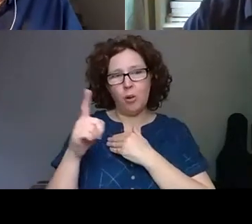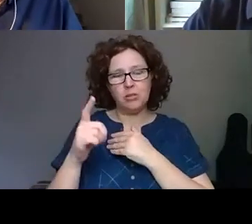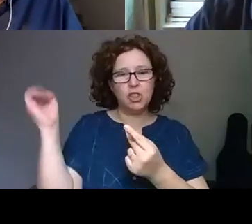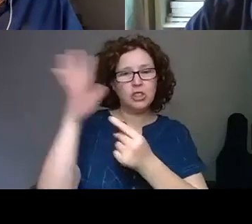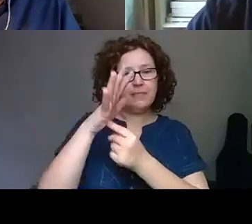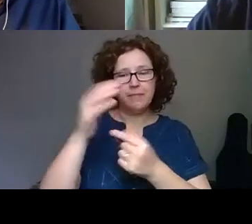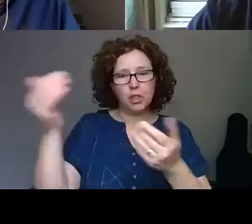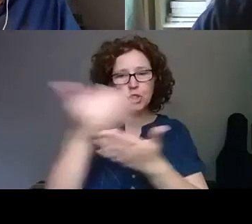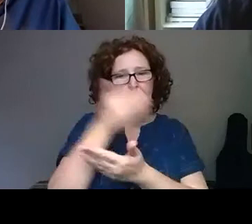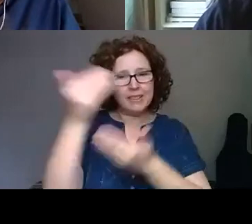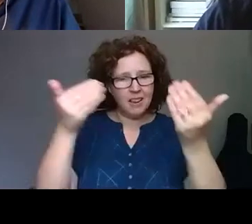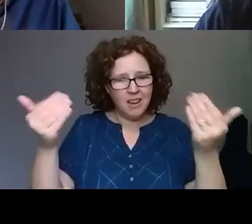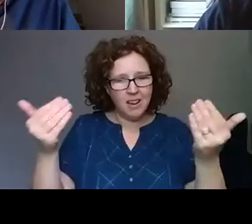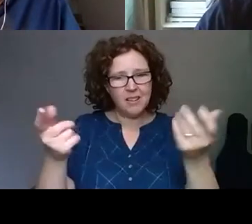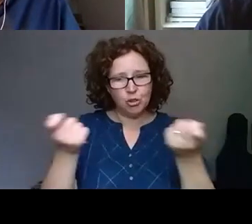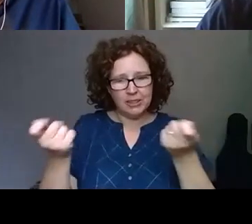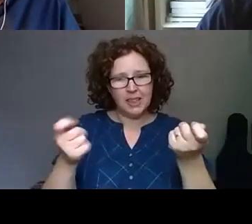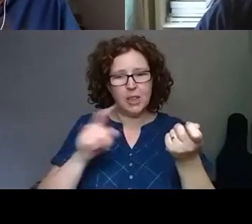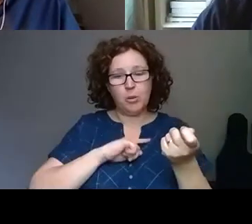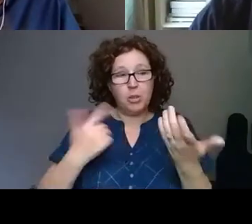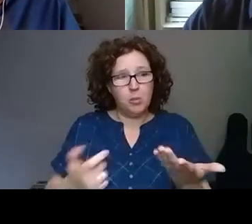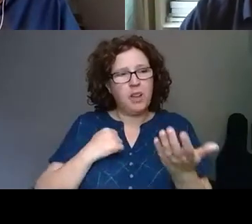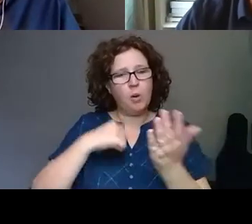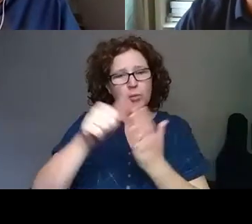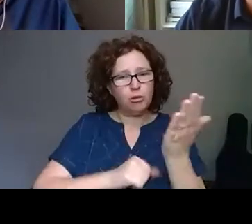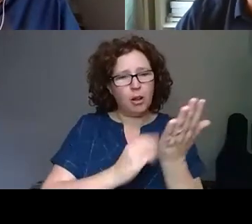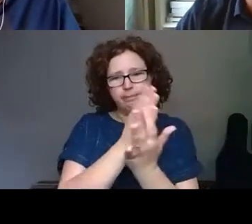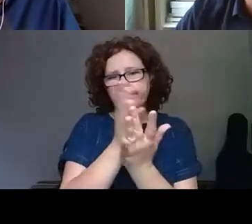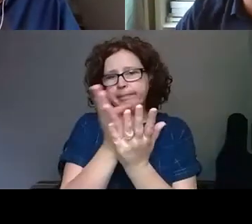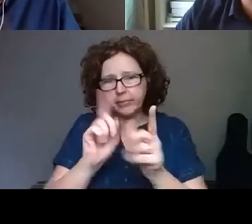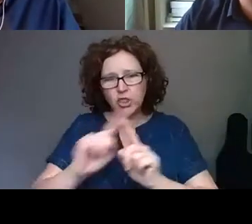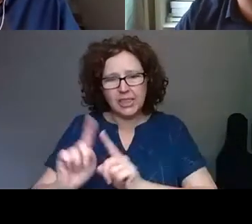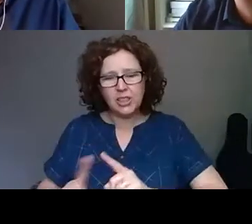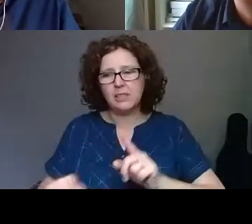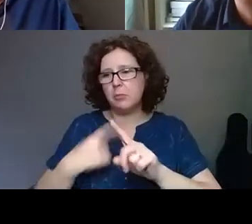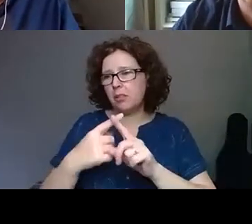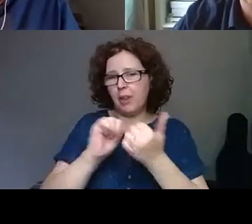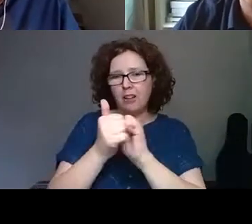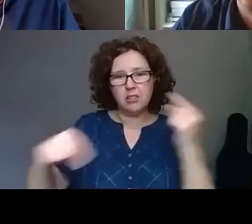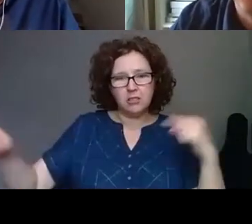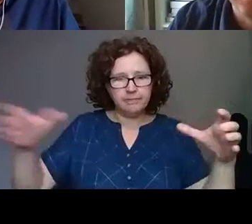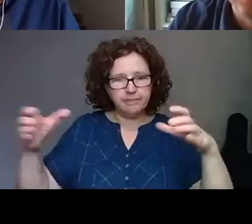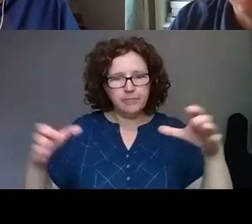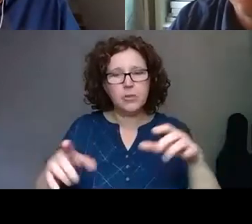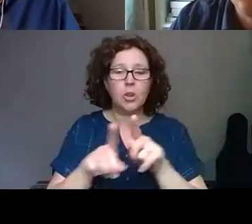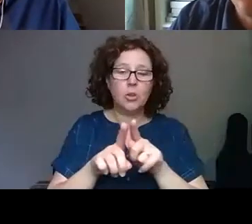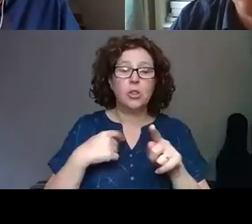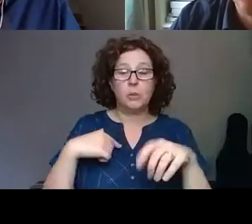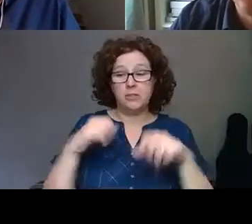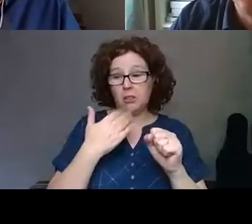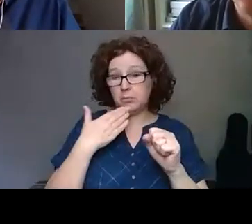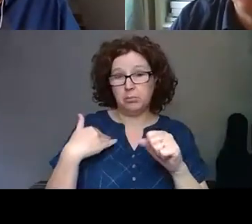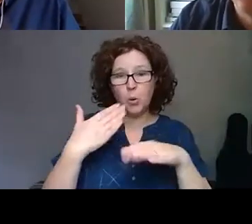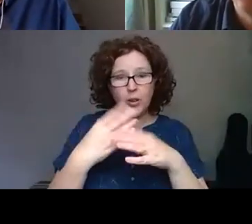we are diversifying our program and also departments when, and we are, we also start working with new colleagues to